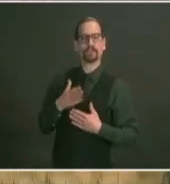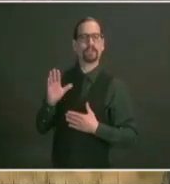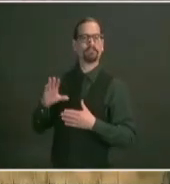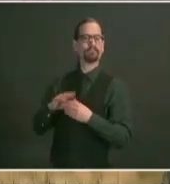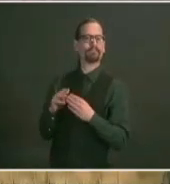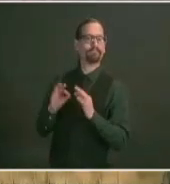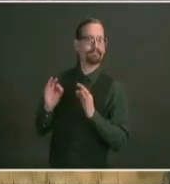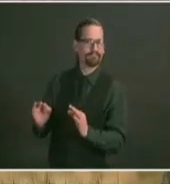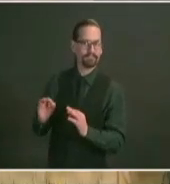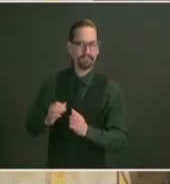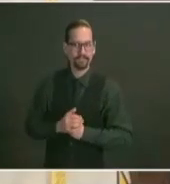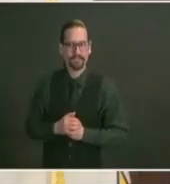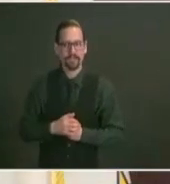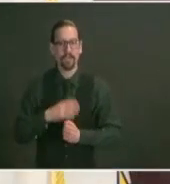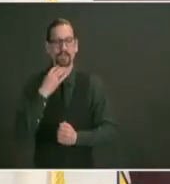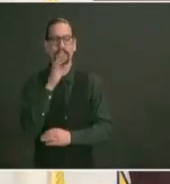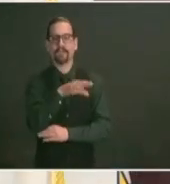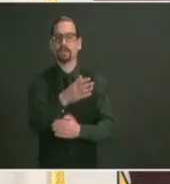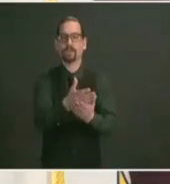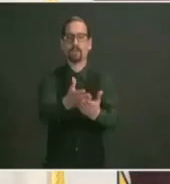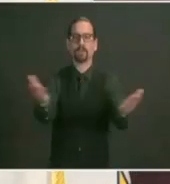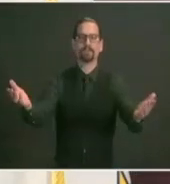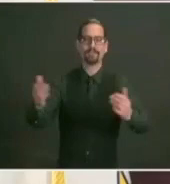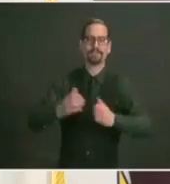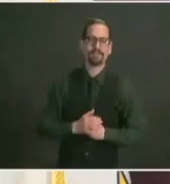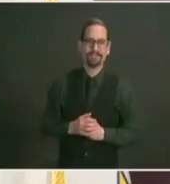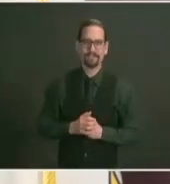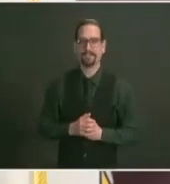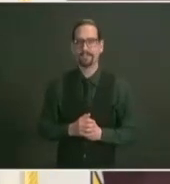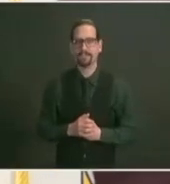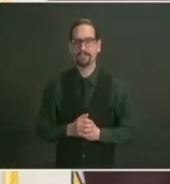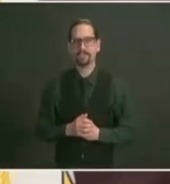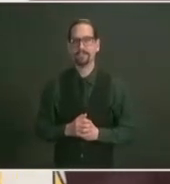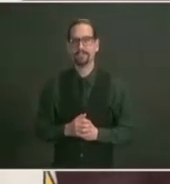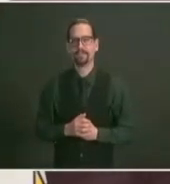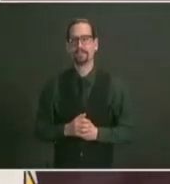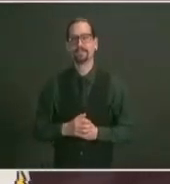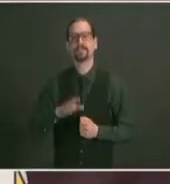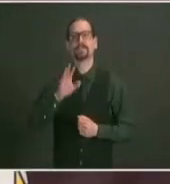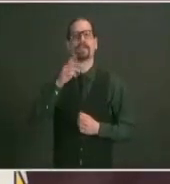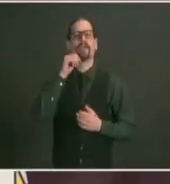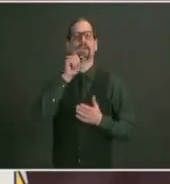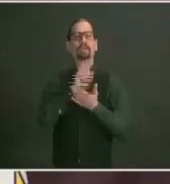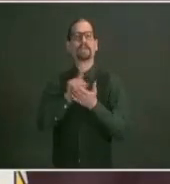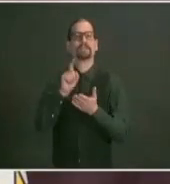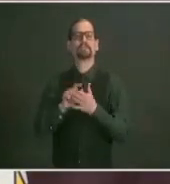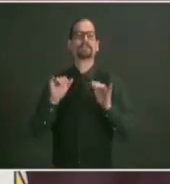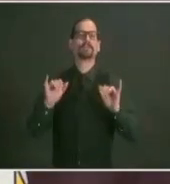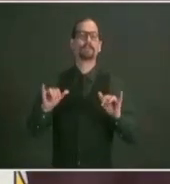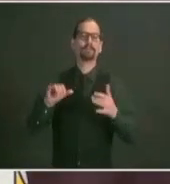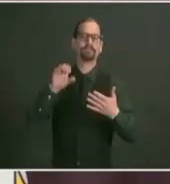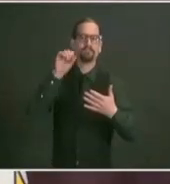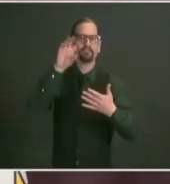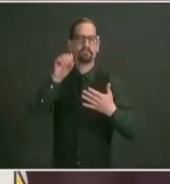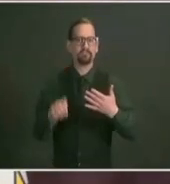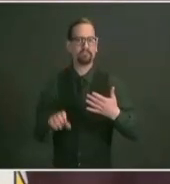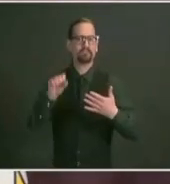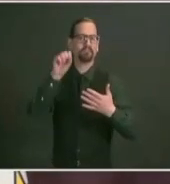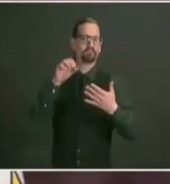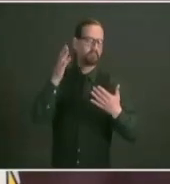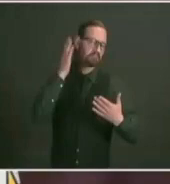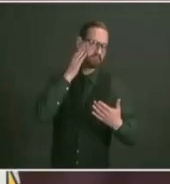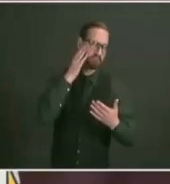everyone so as i often do we'll get started with an overview of our covet